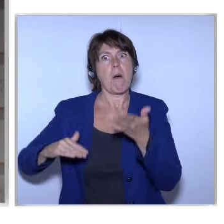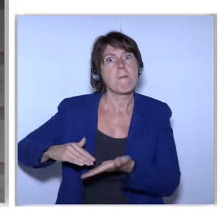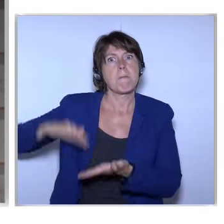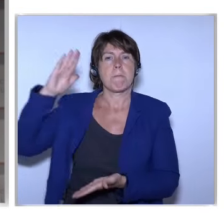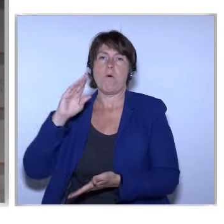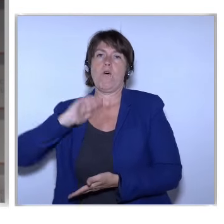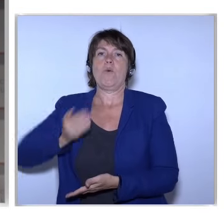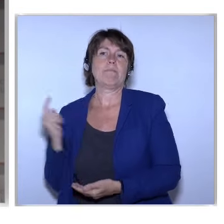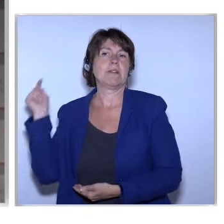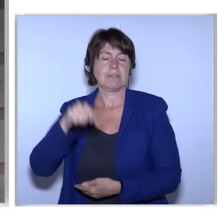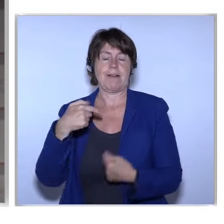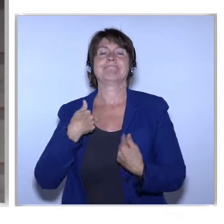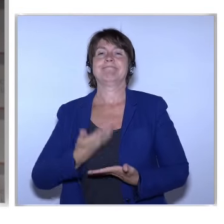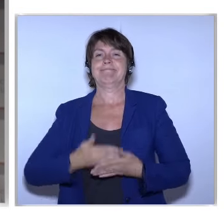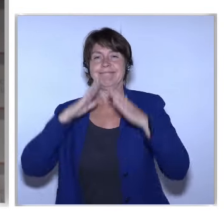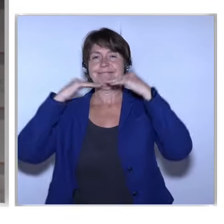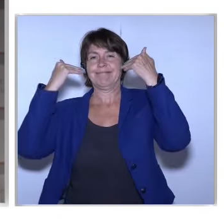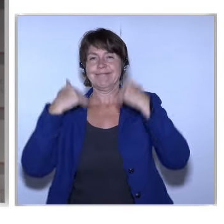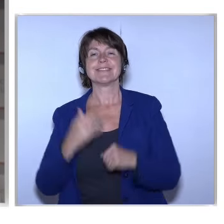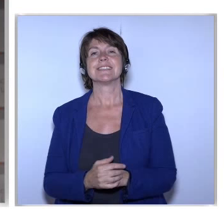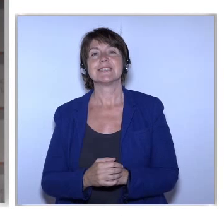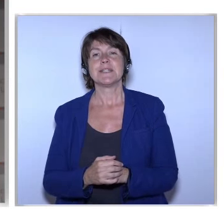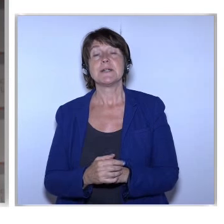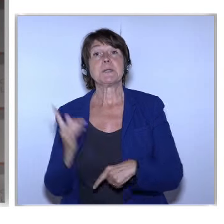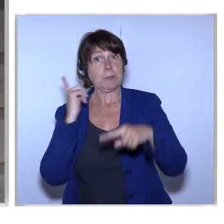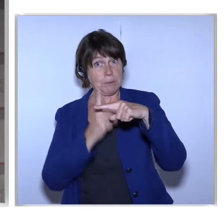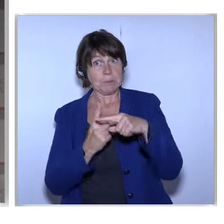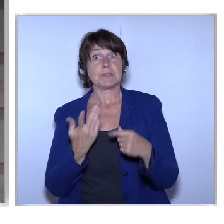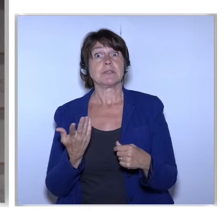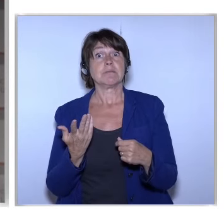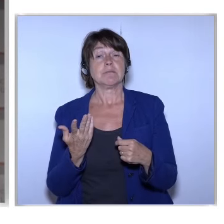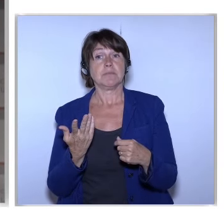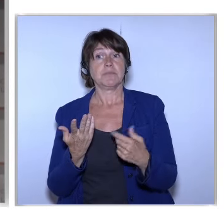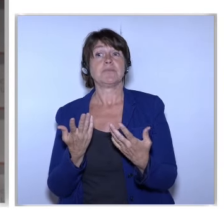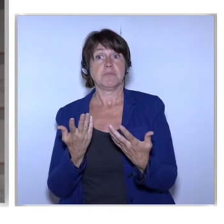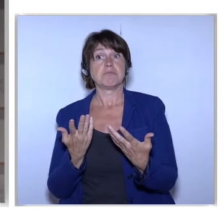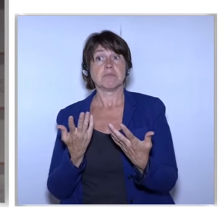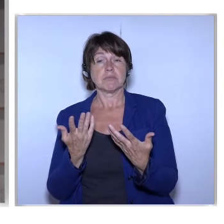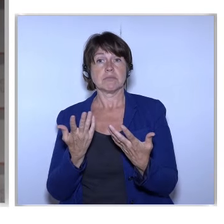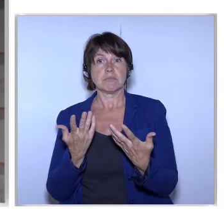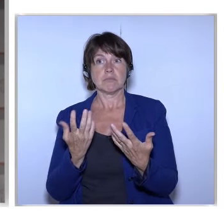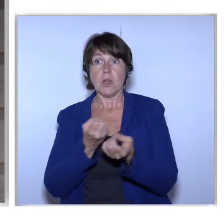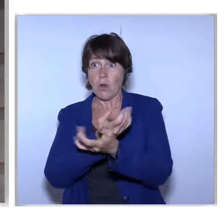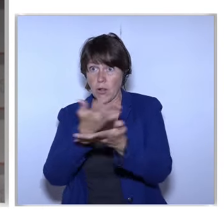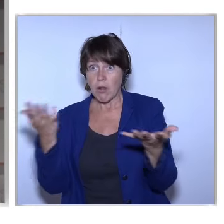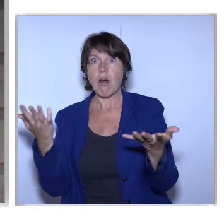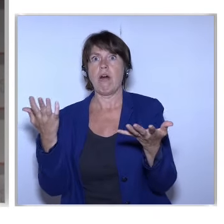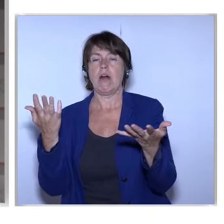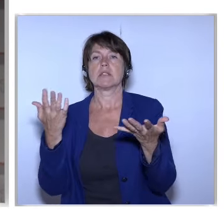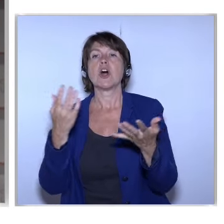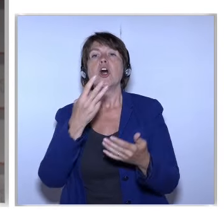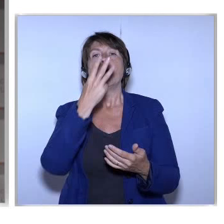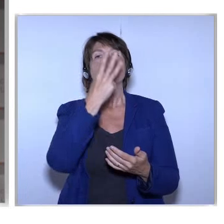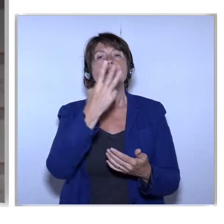they ought to be I'm also very glad to say that there are a lot of you under 35 So,